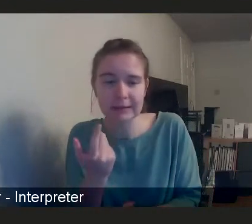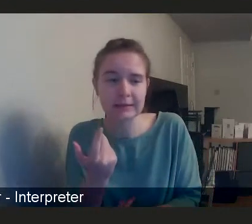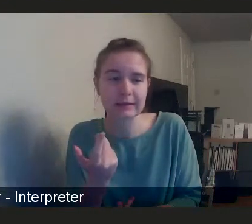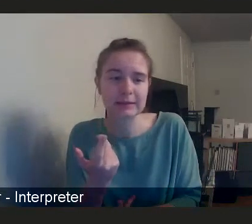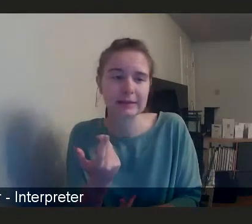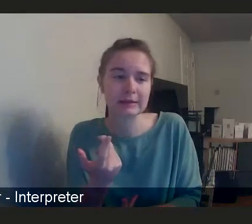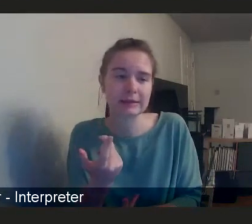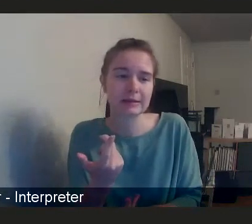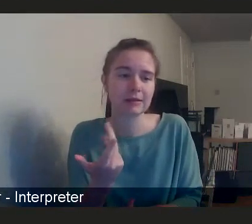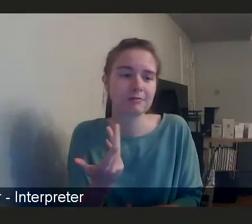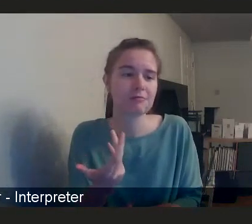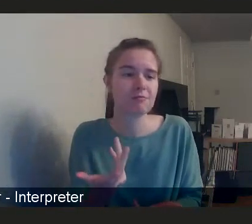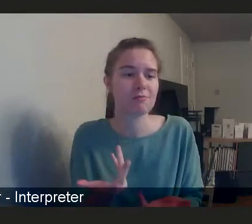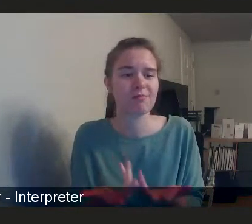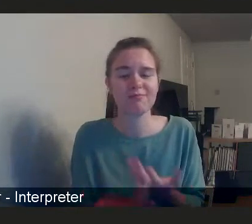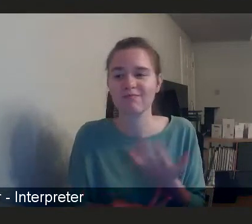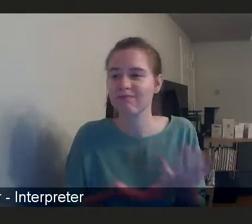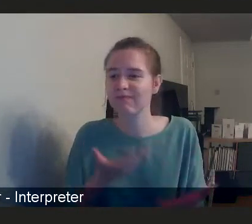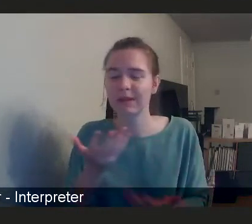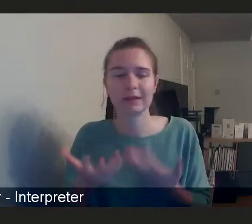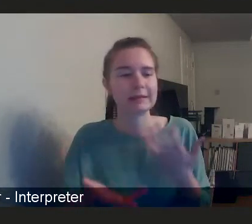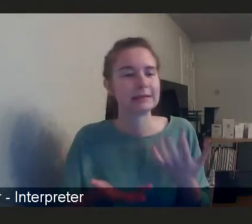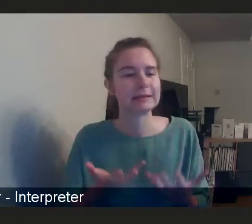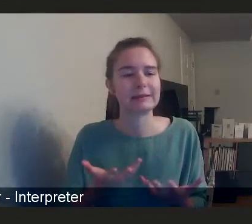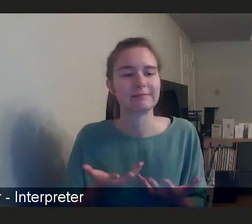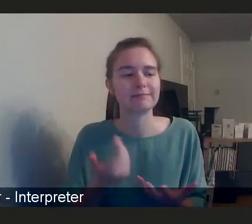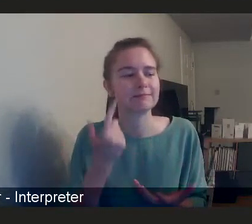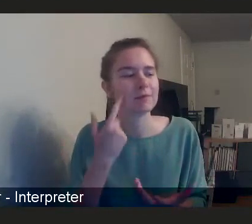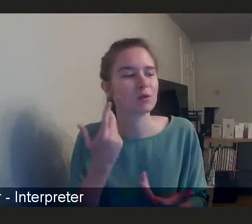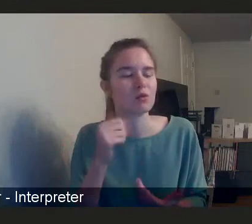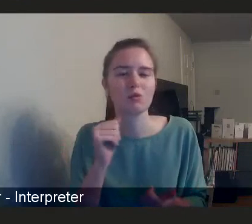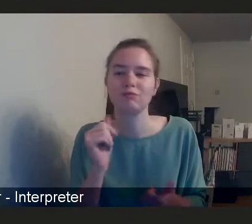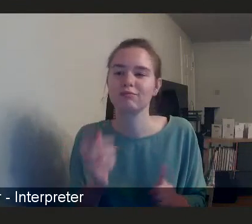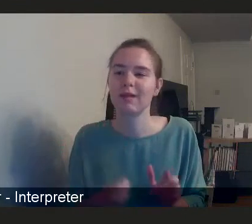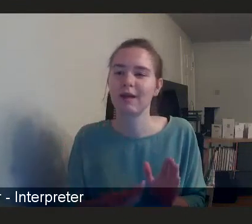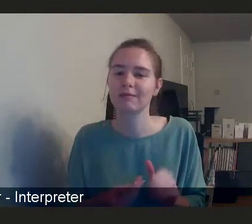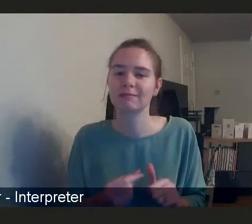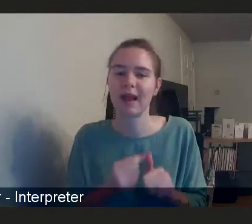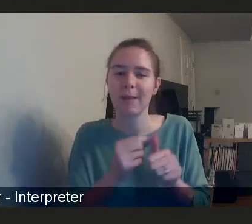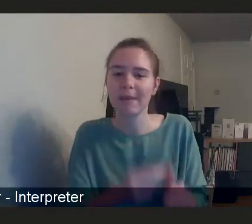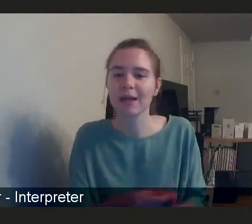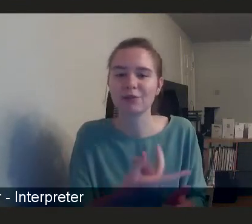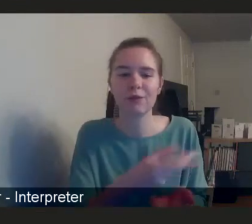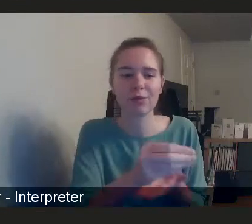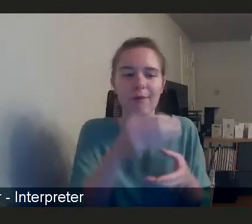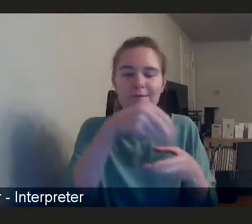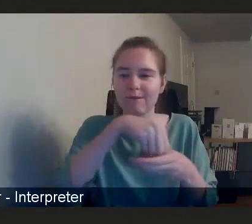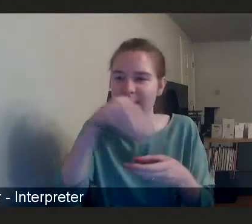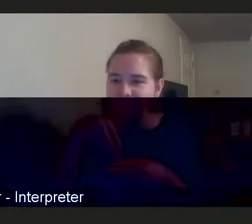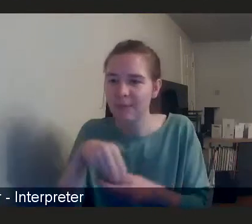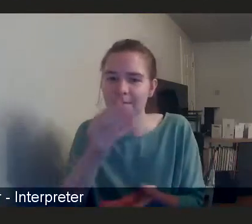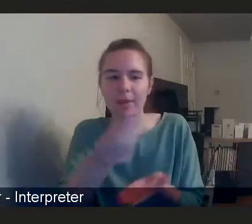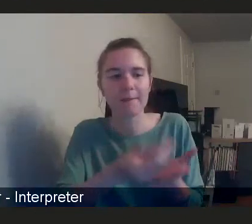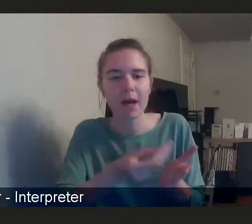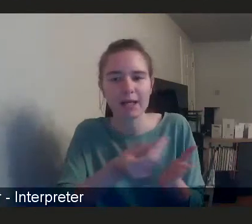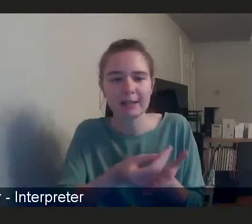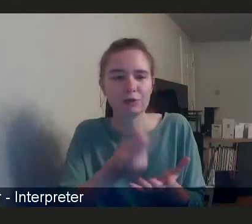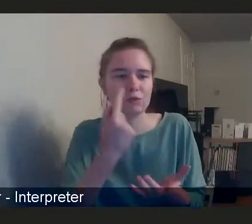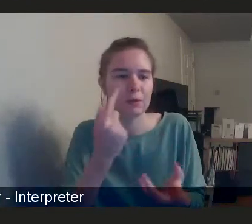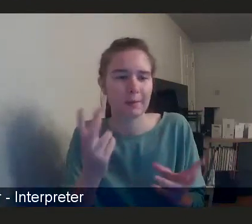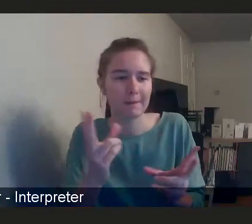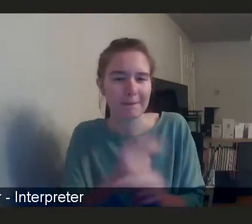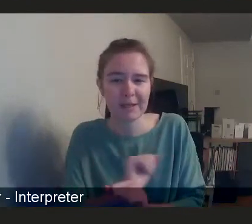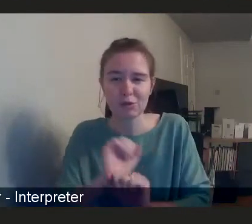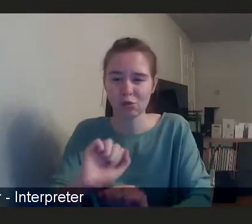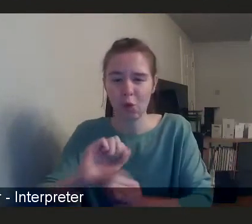kind of the applications for the pots of money? Do they, do they miss what